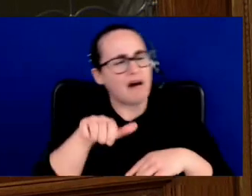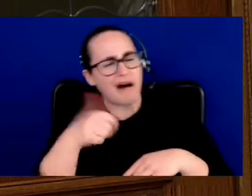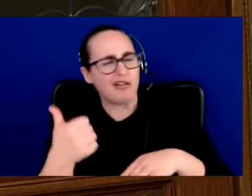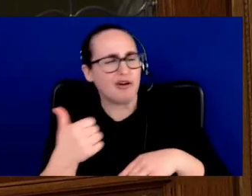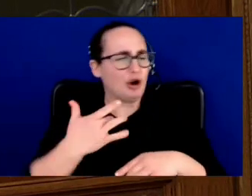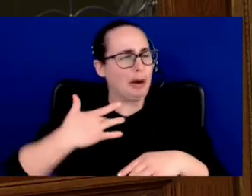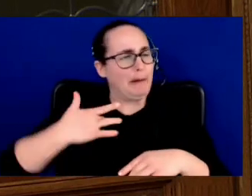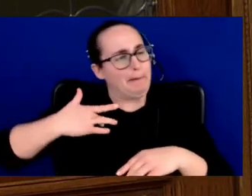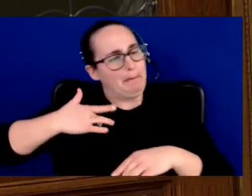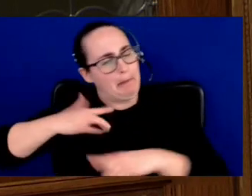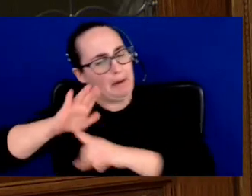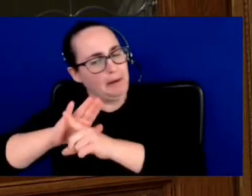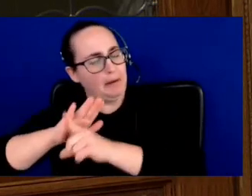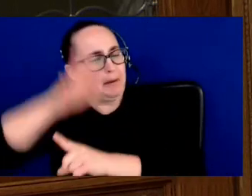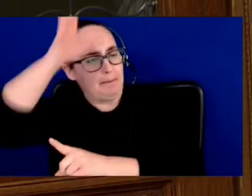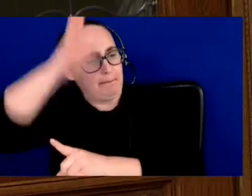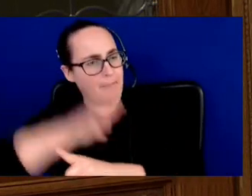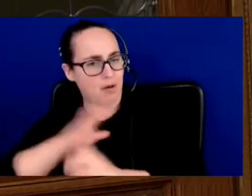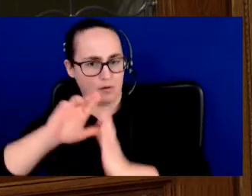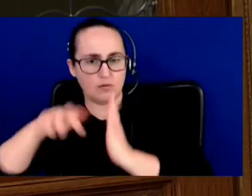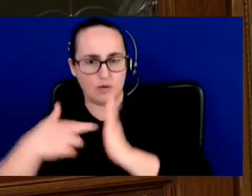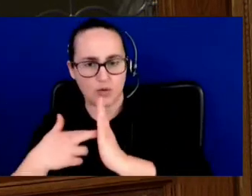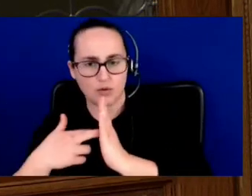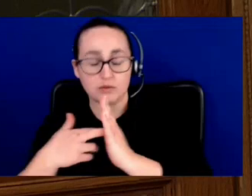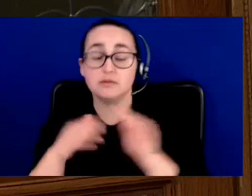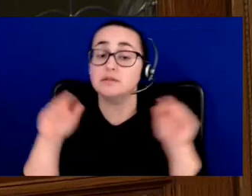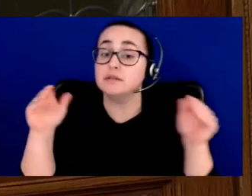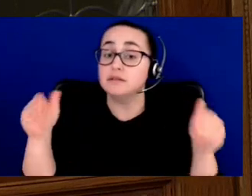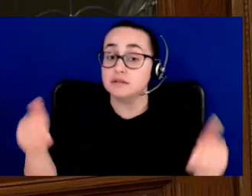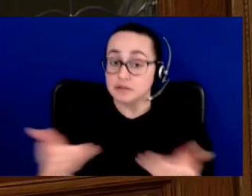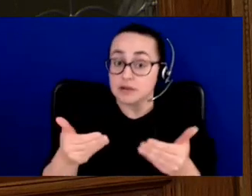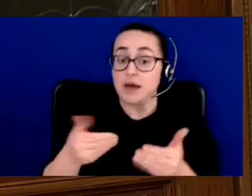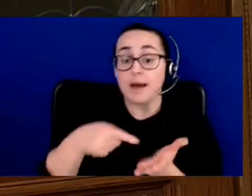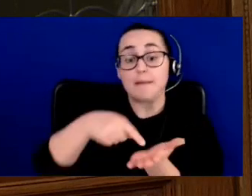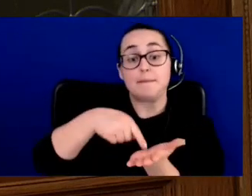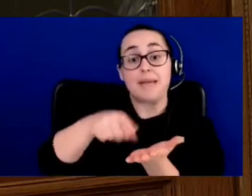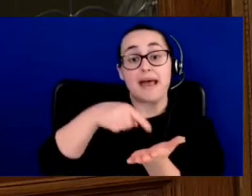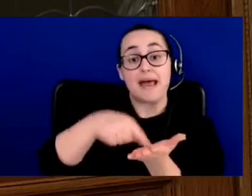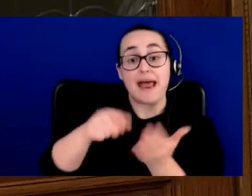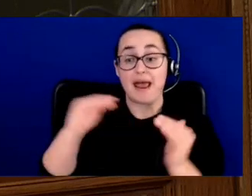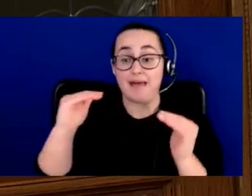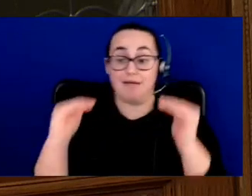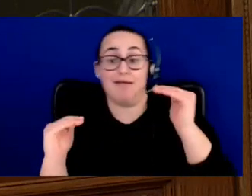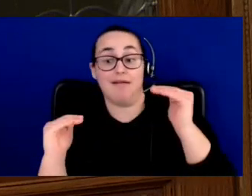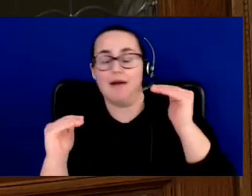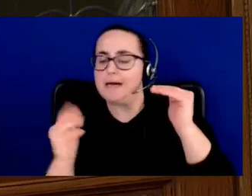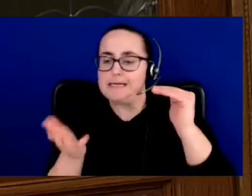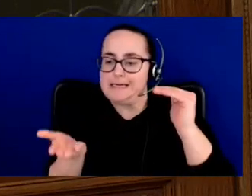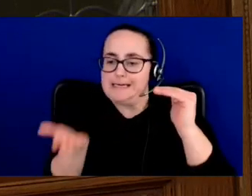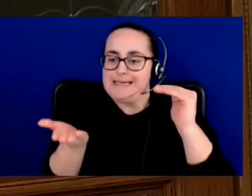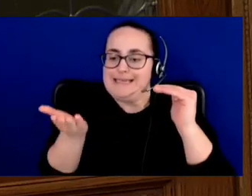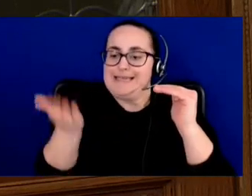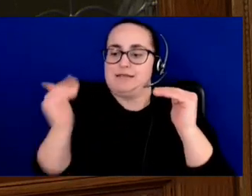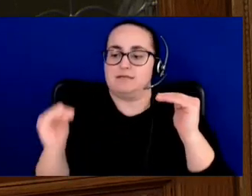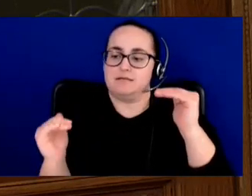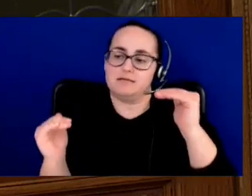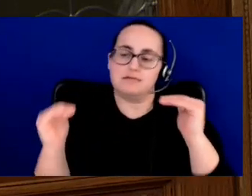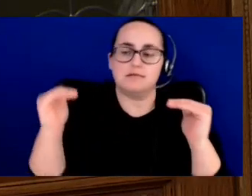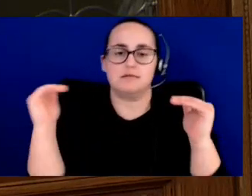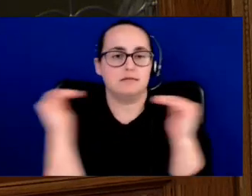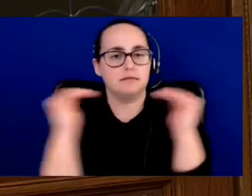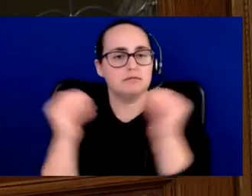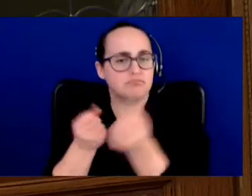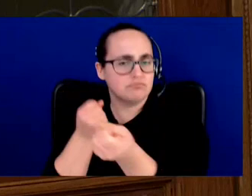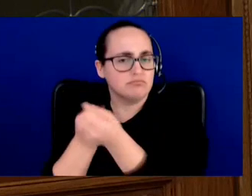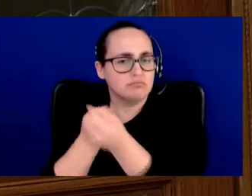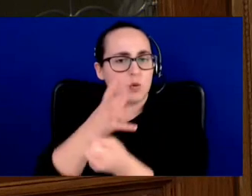pay transparency legislation to shine a light on pay discrimination and to support women in getting jobs and the compensation that they deserve.